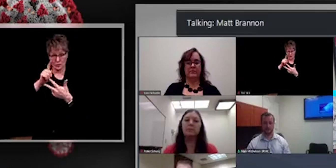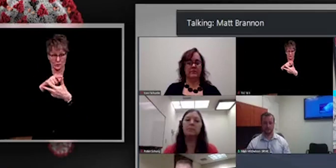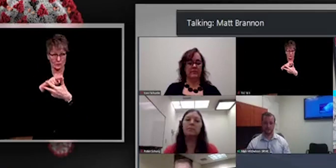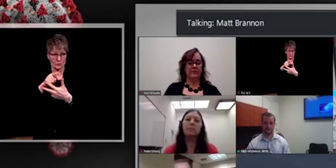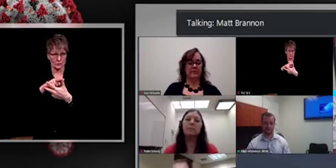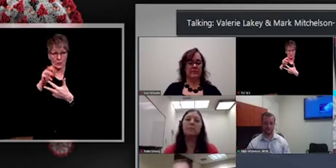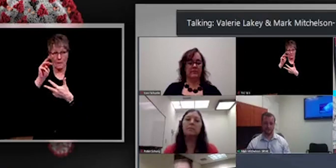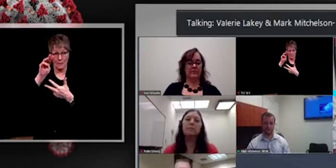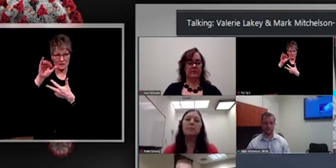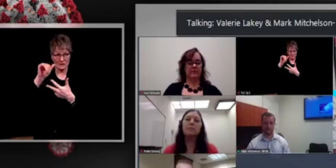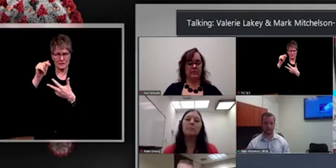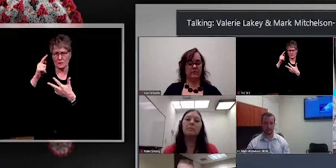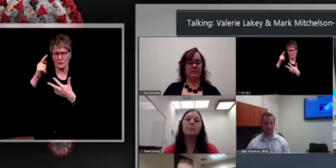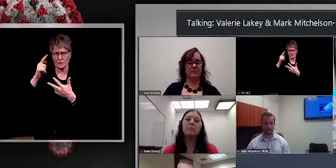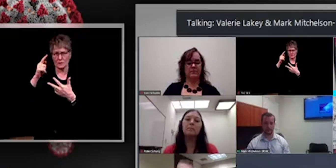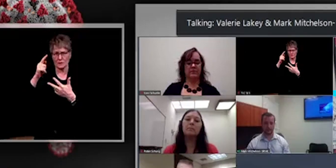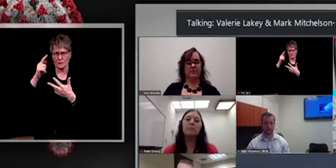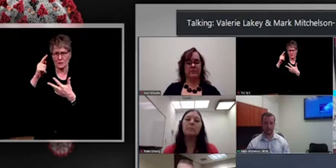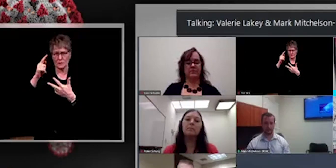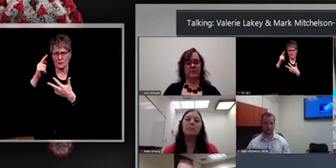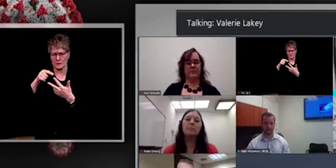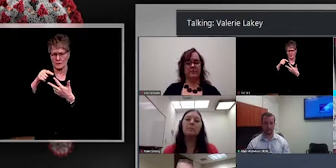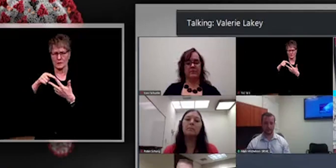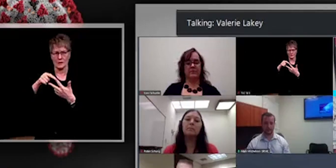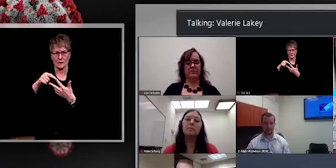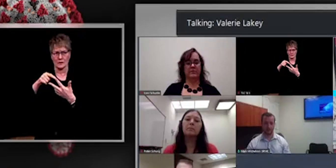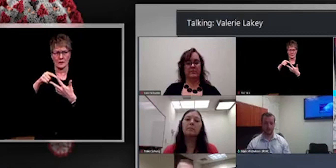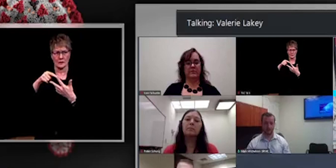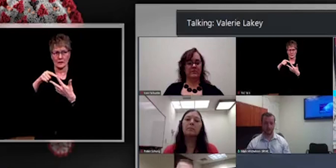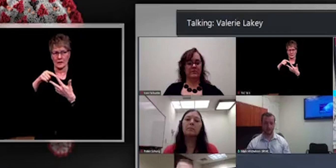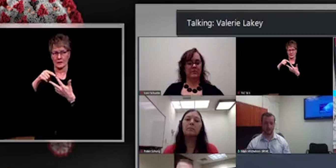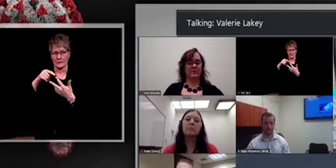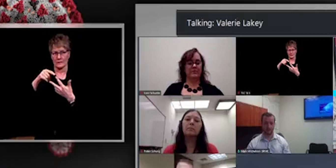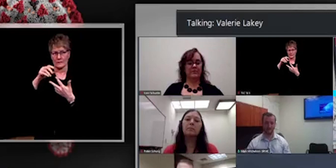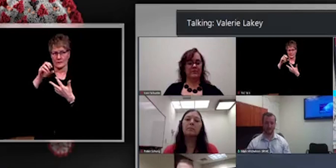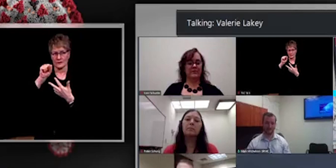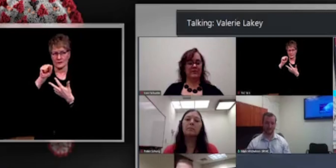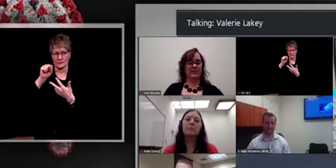Sure. For us, it a lot easier. Sorry, Mark. I keep doing that to you.